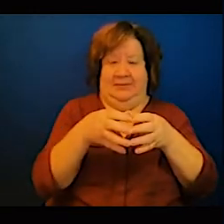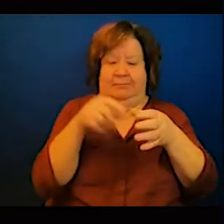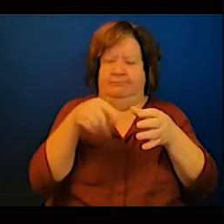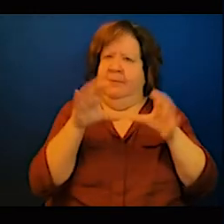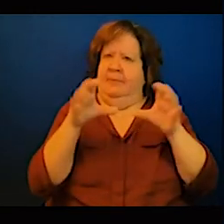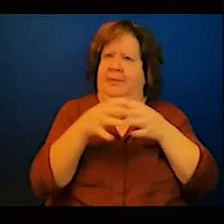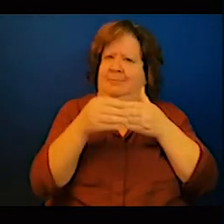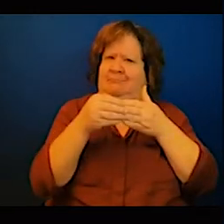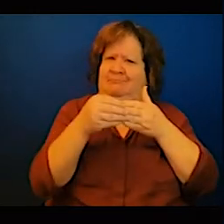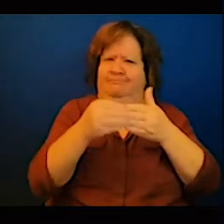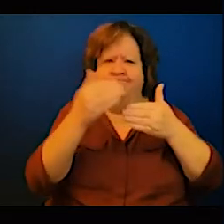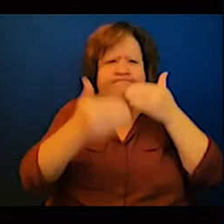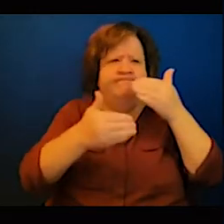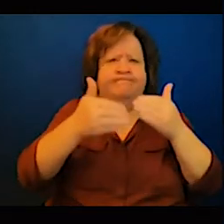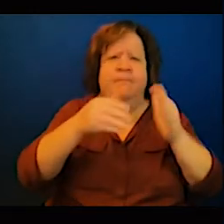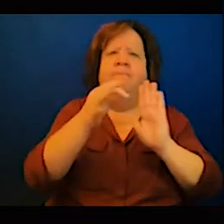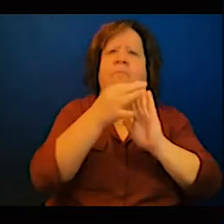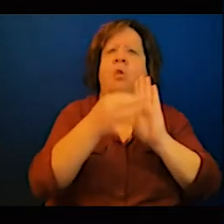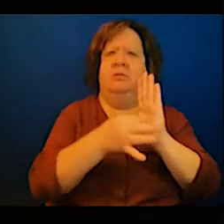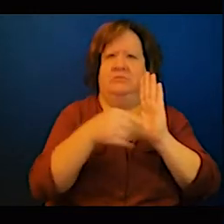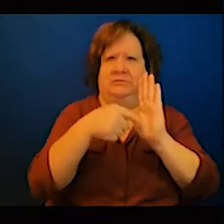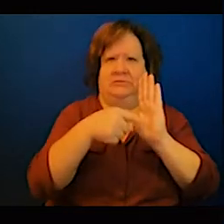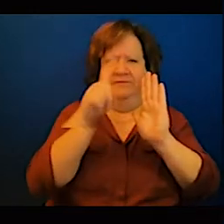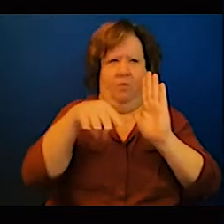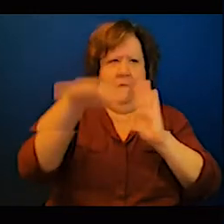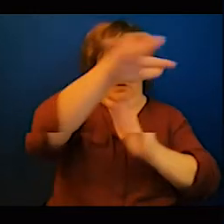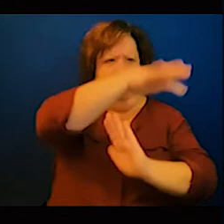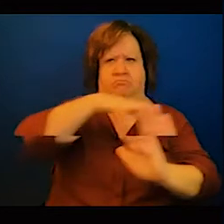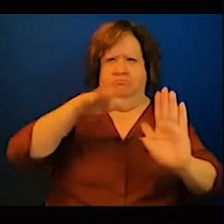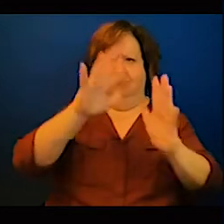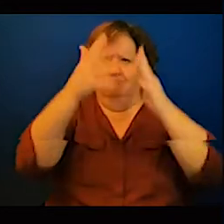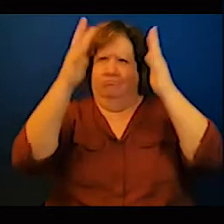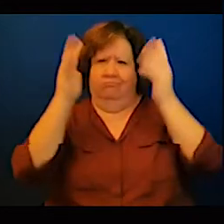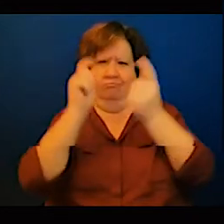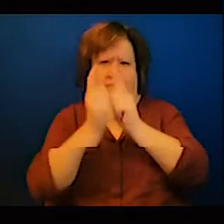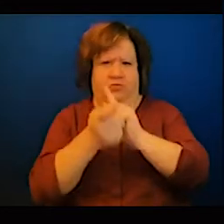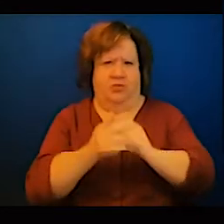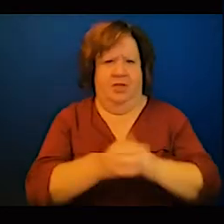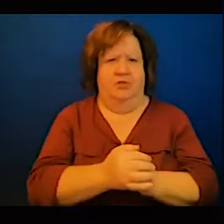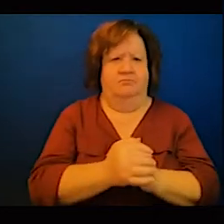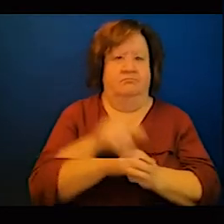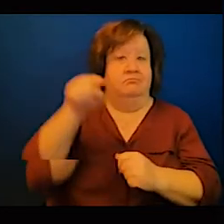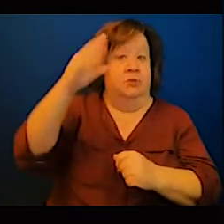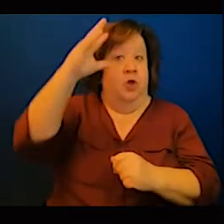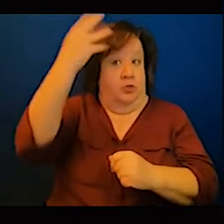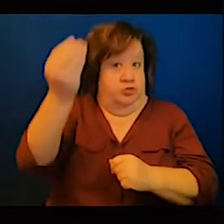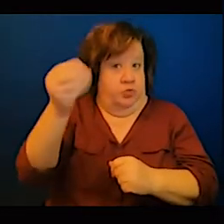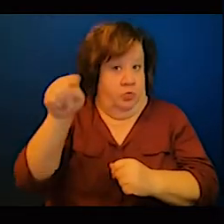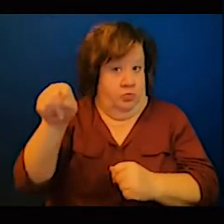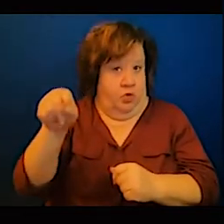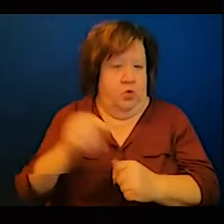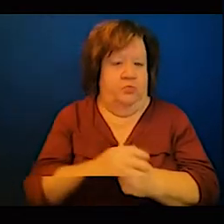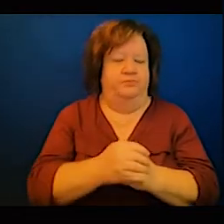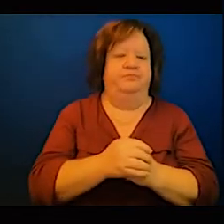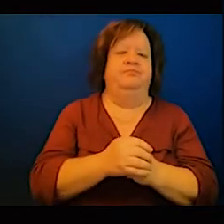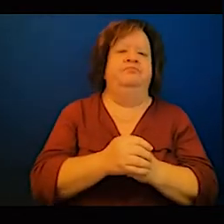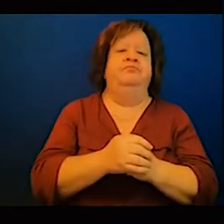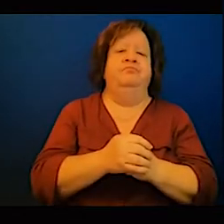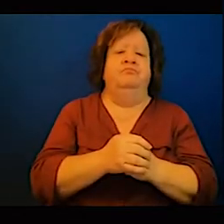which would mainly also translate into the achieving or moving the